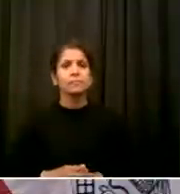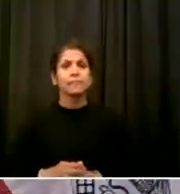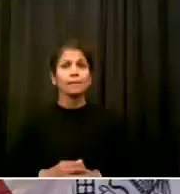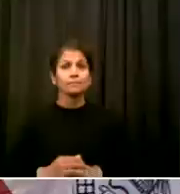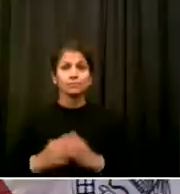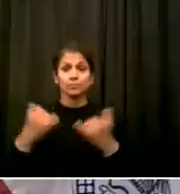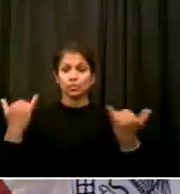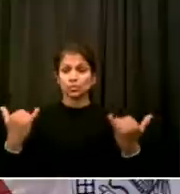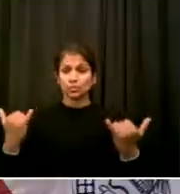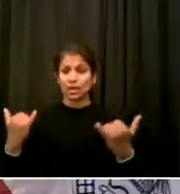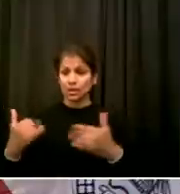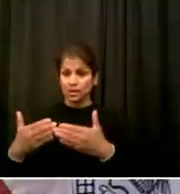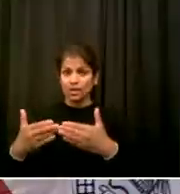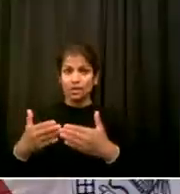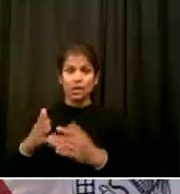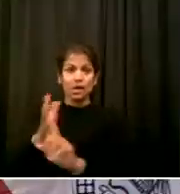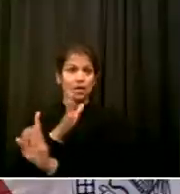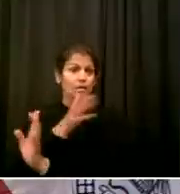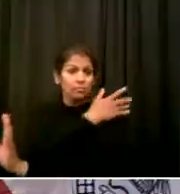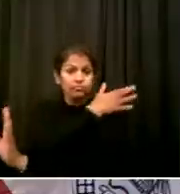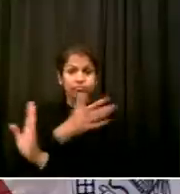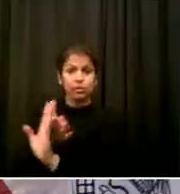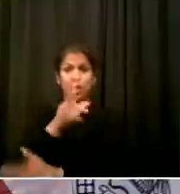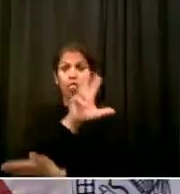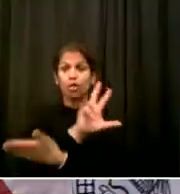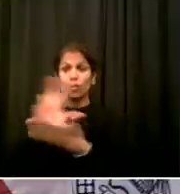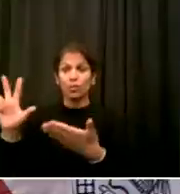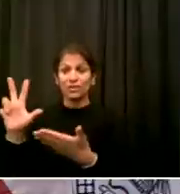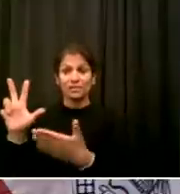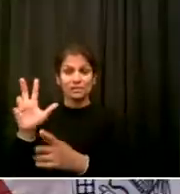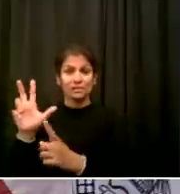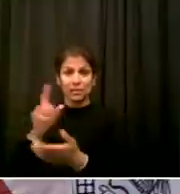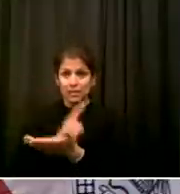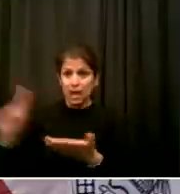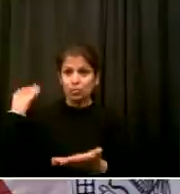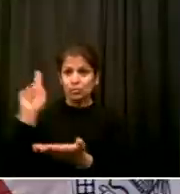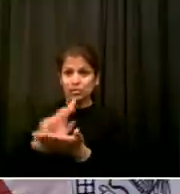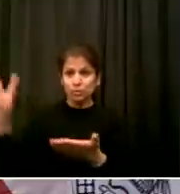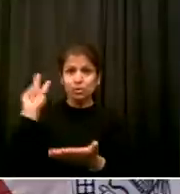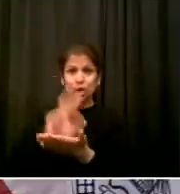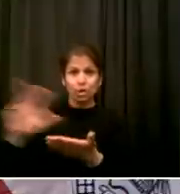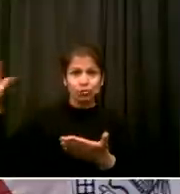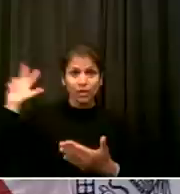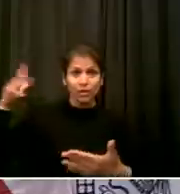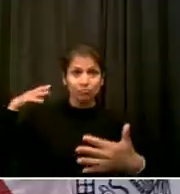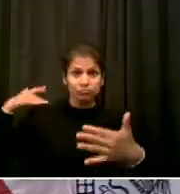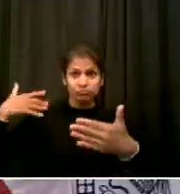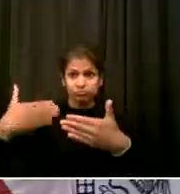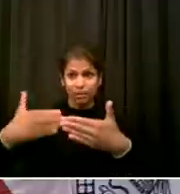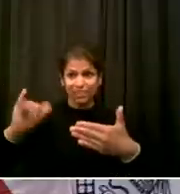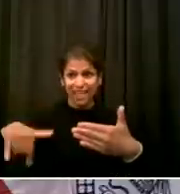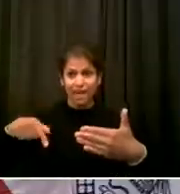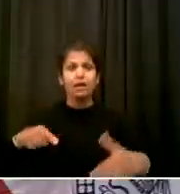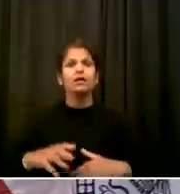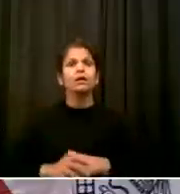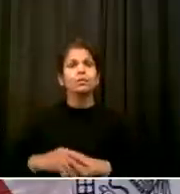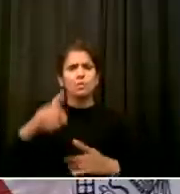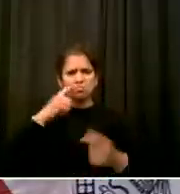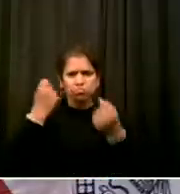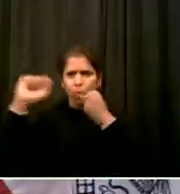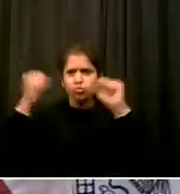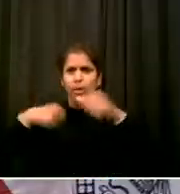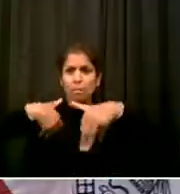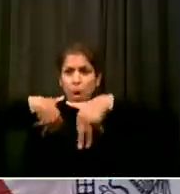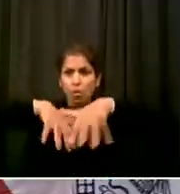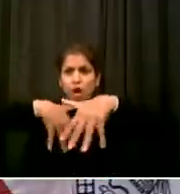only in the voices that have been raised over the last weeks for change profound change the tens of thousands hundreds of thousands of people marching all over